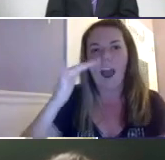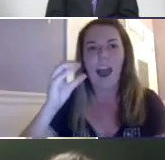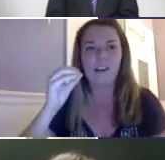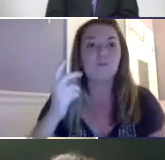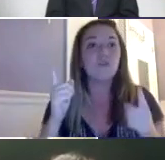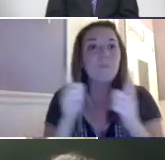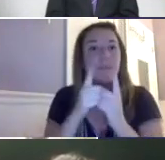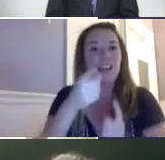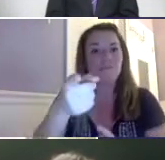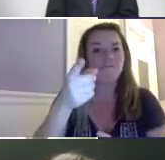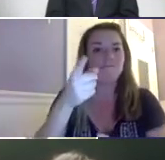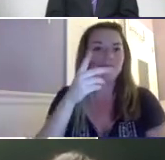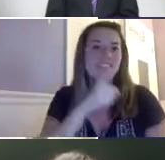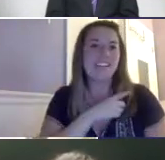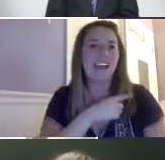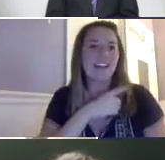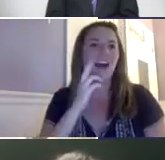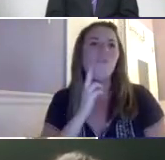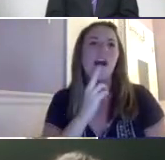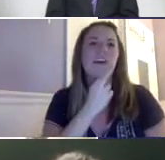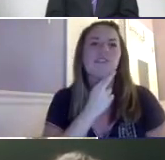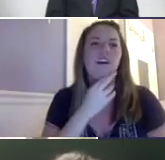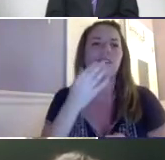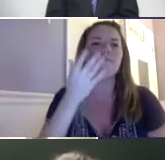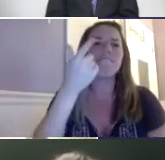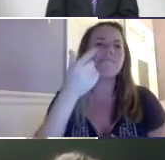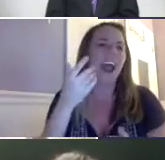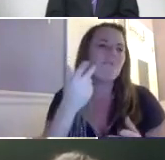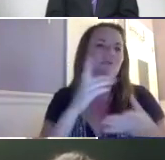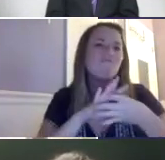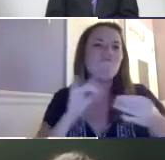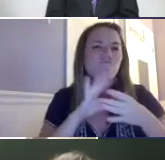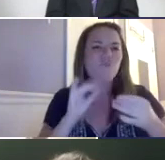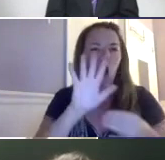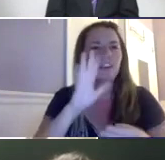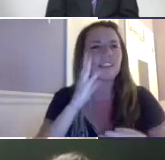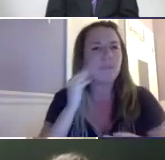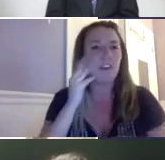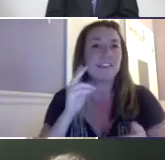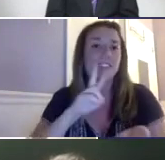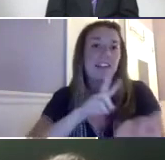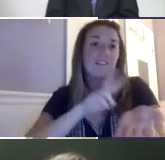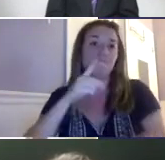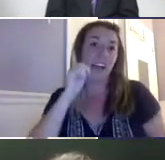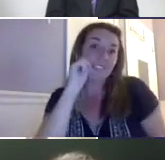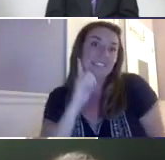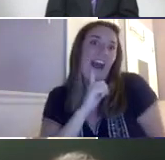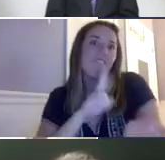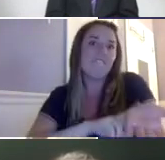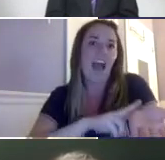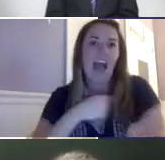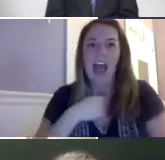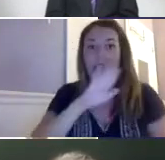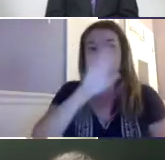to Dayton, Ohio. had driven together to meet you and we had met you in a restaurant and you had talked about your